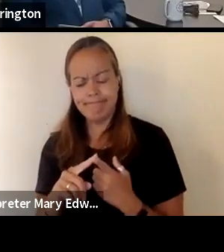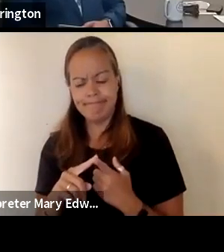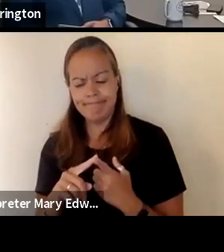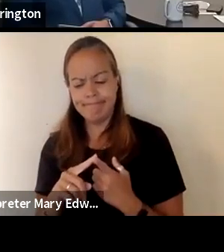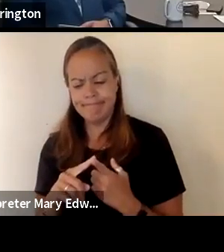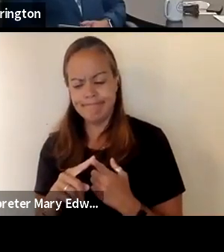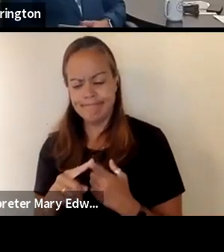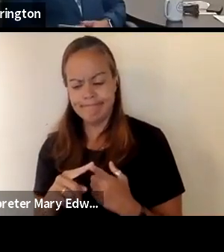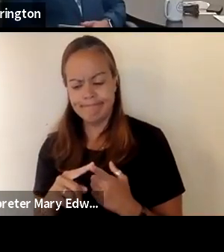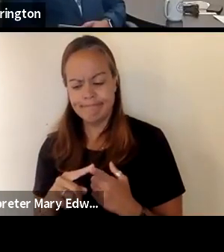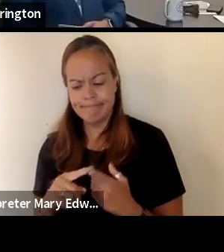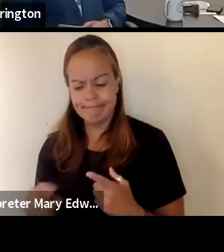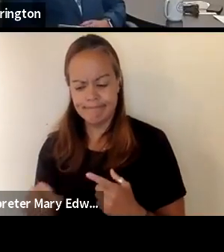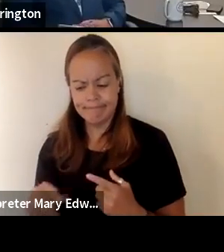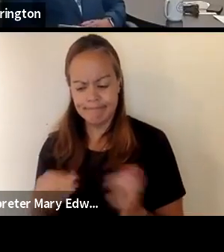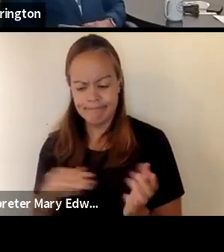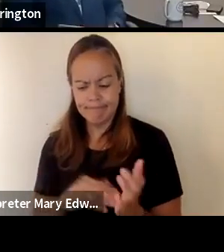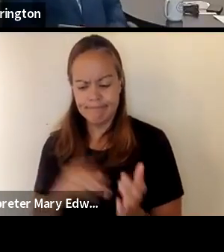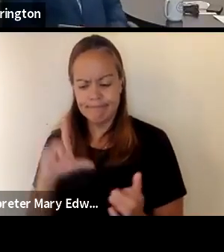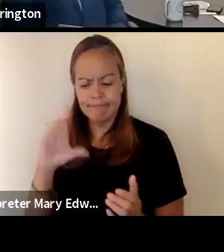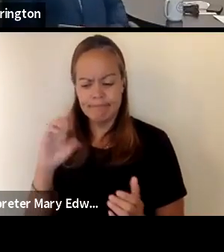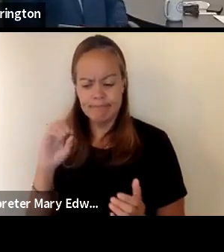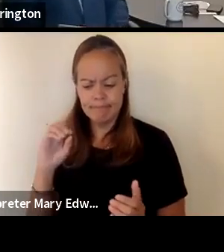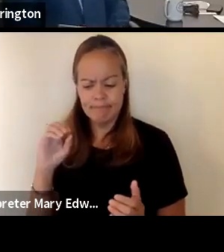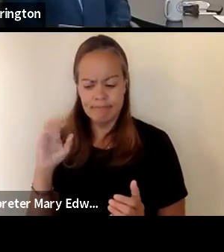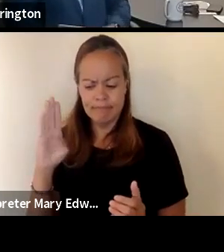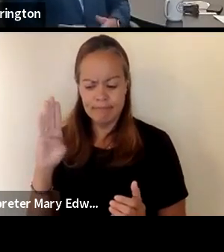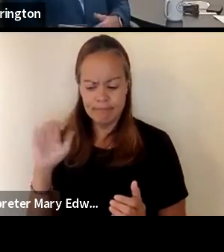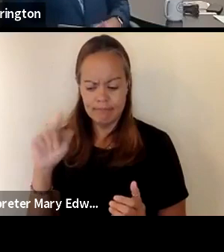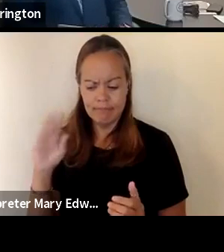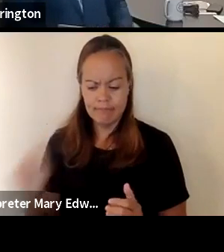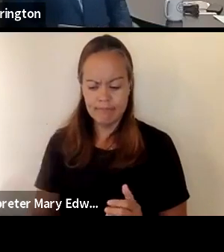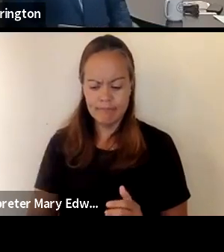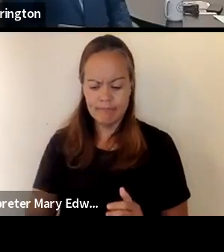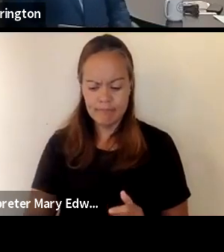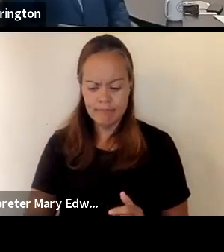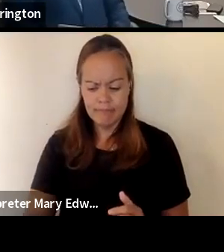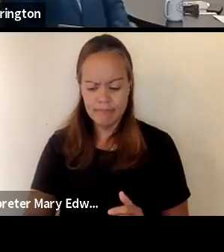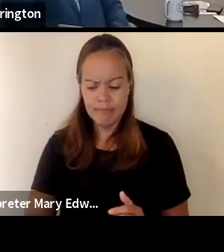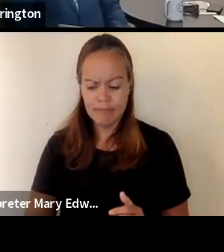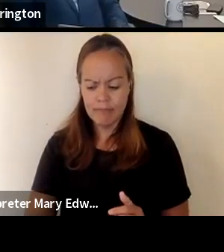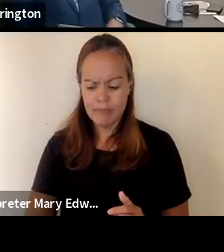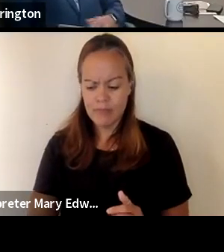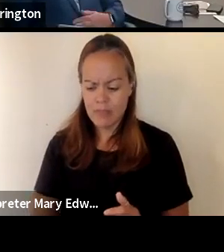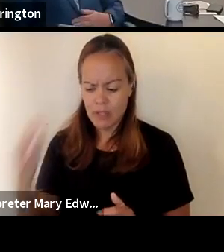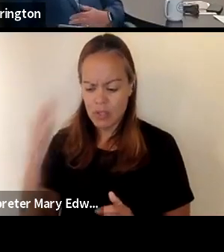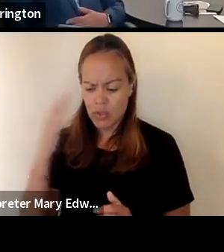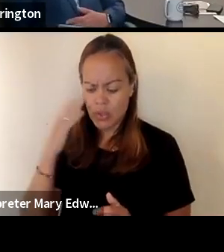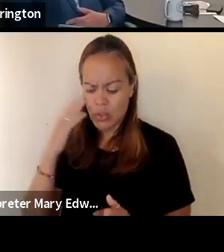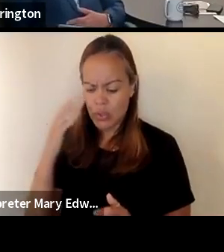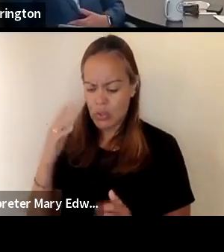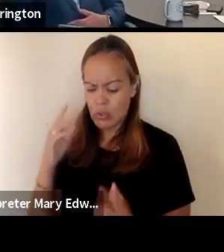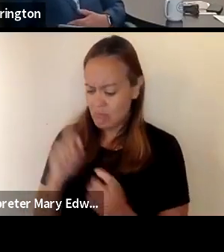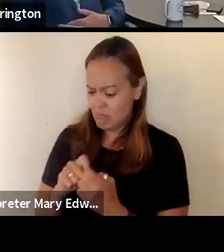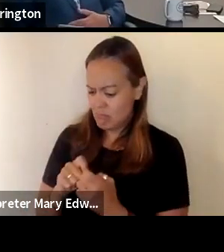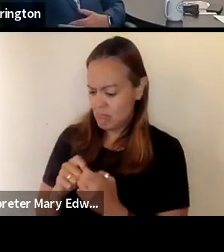school nurse team or dr lobato who may know um specifically what our recommendations are for testing